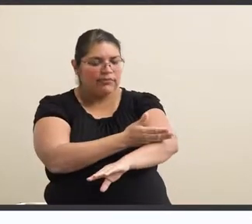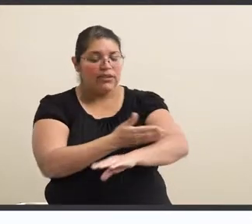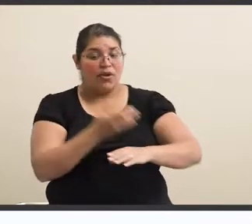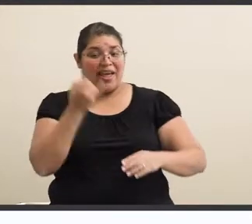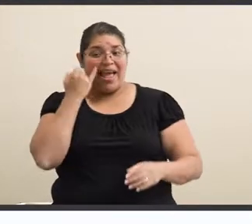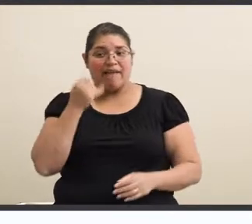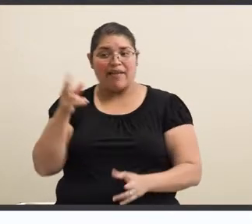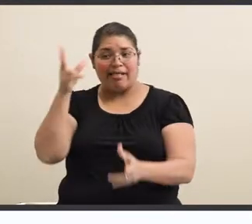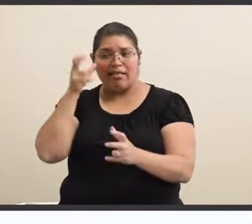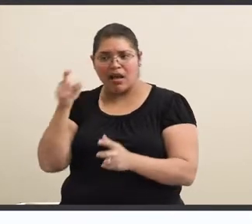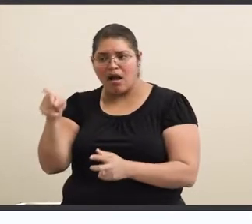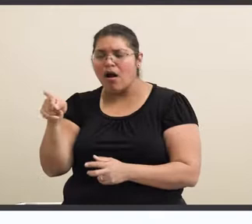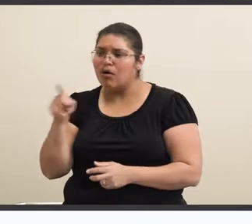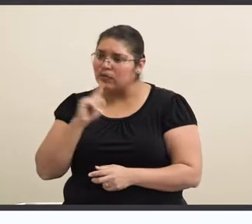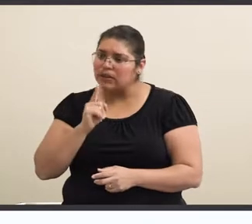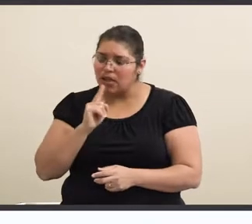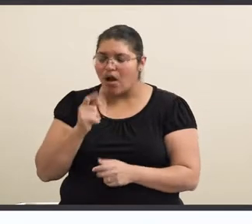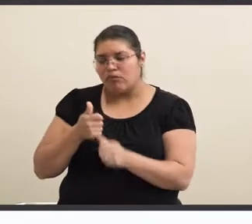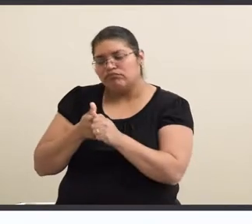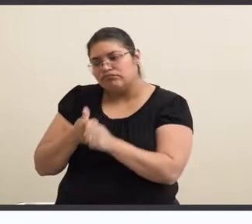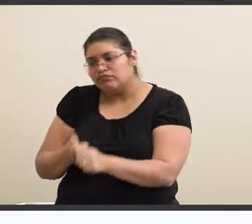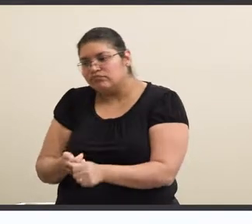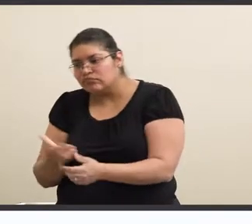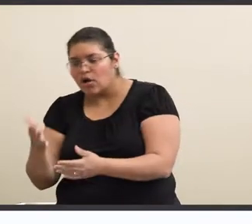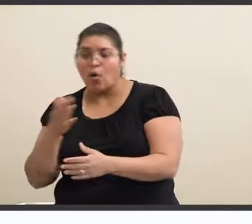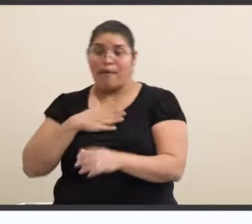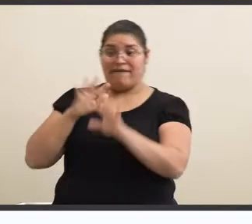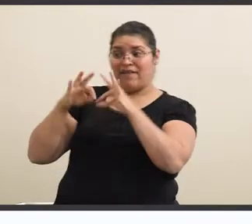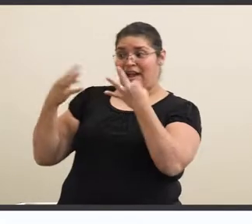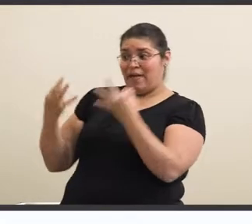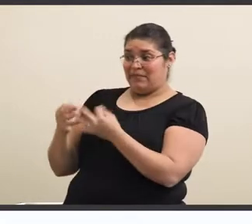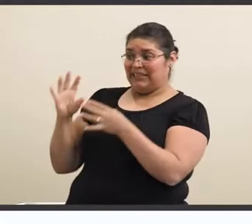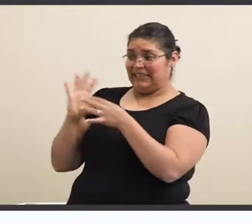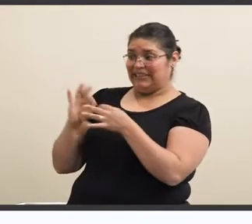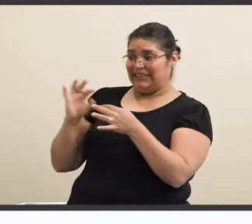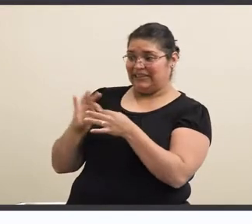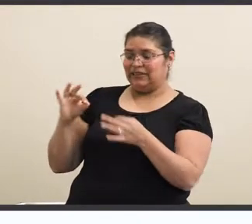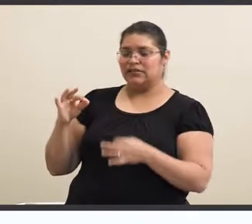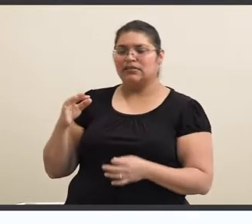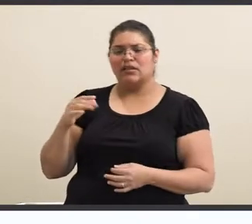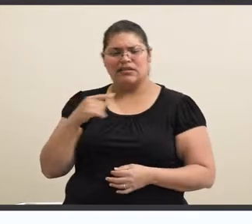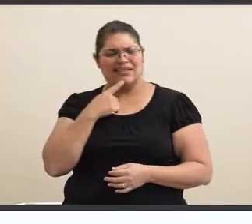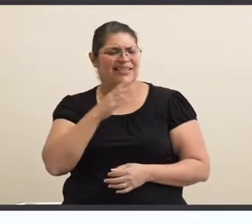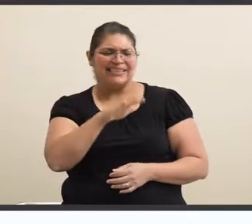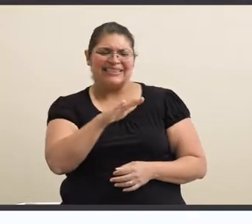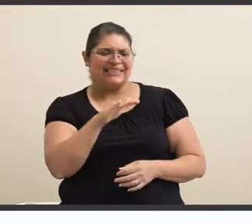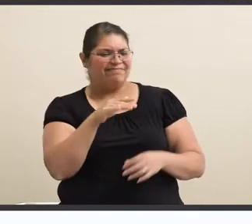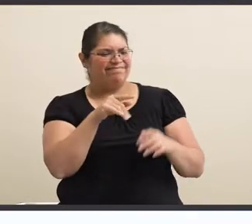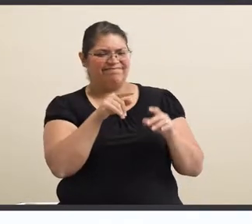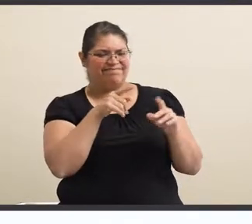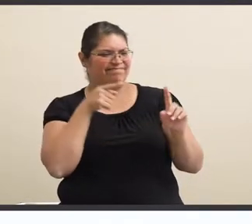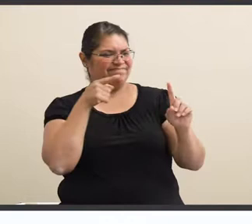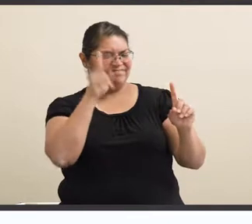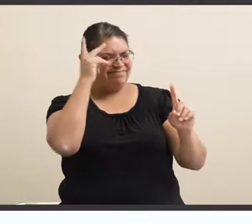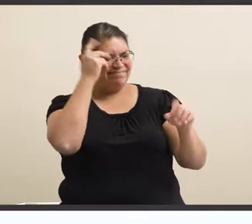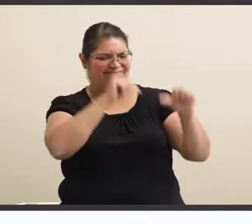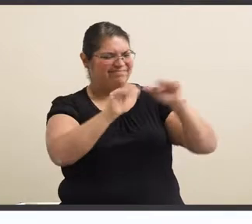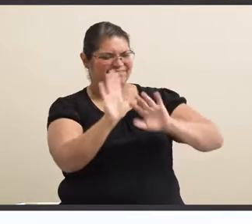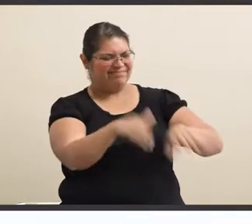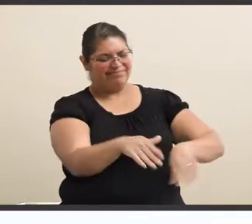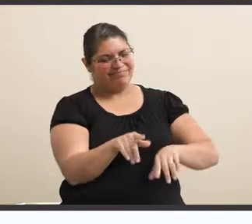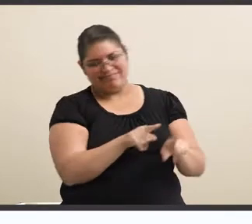had I listened to my family who said, you know what, you need to study something else, something